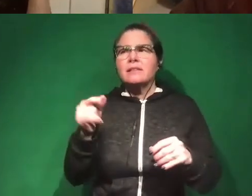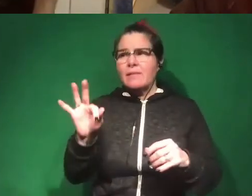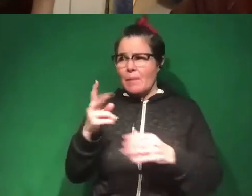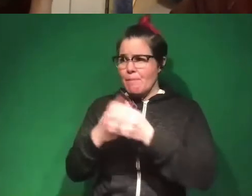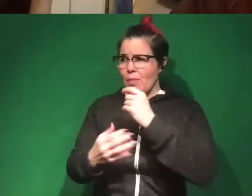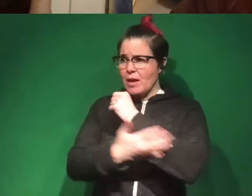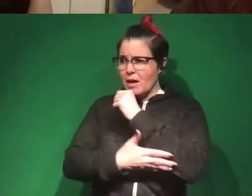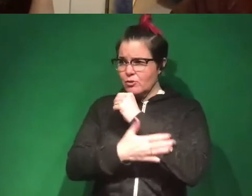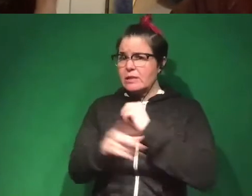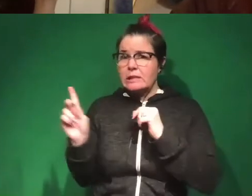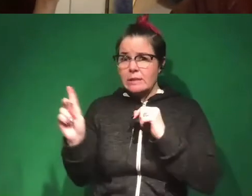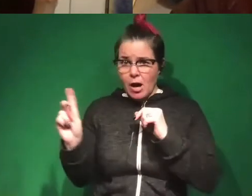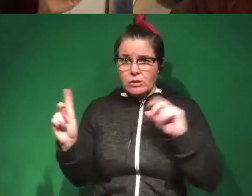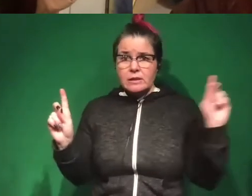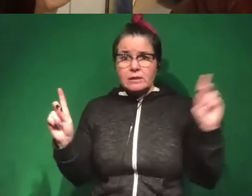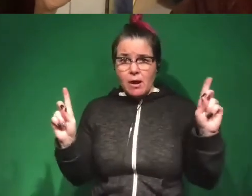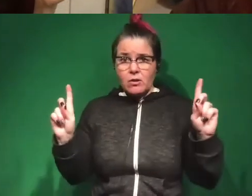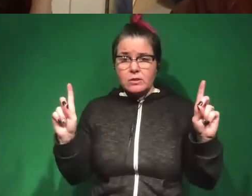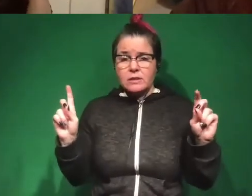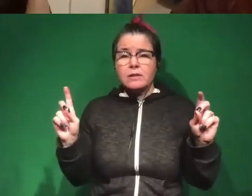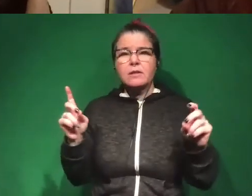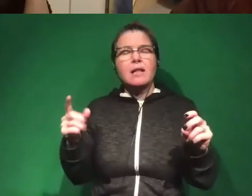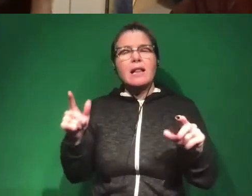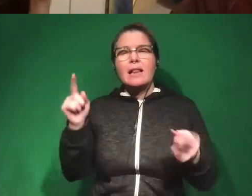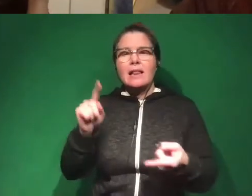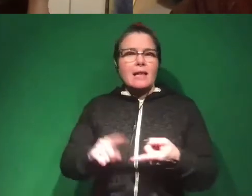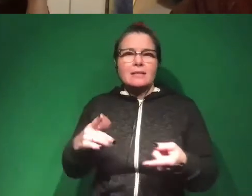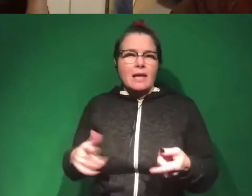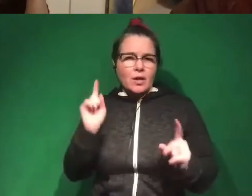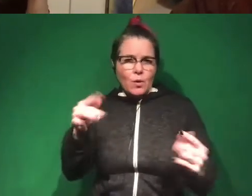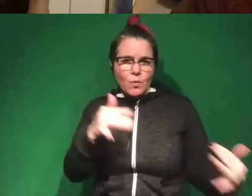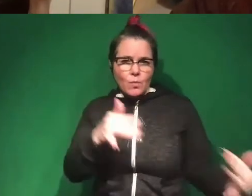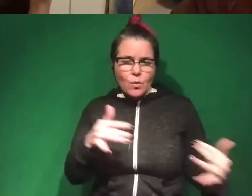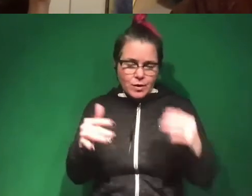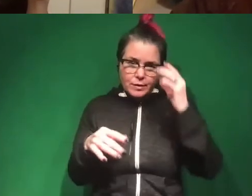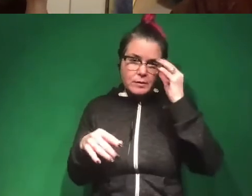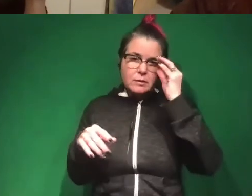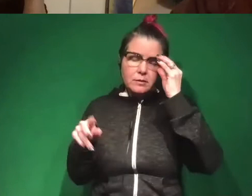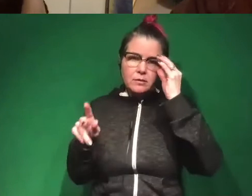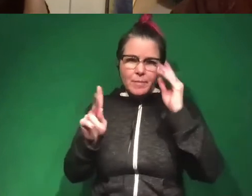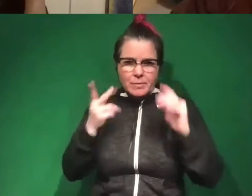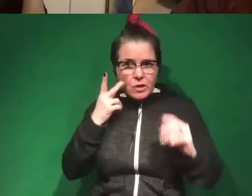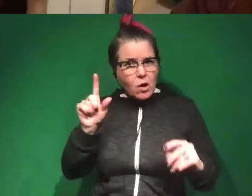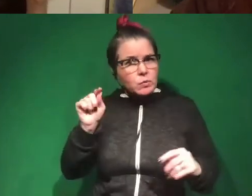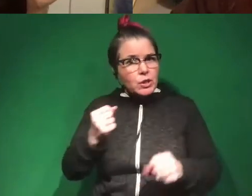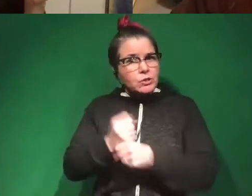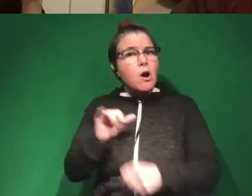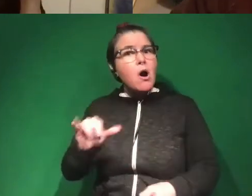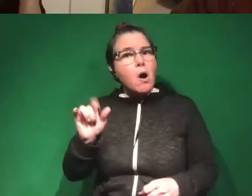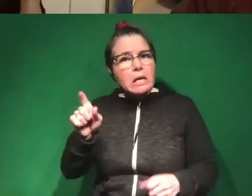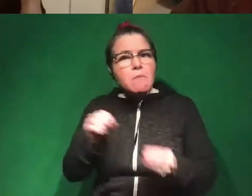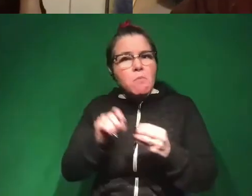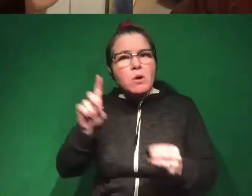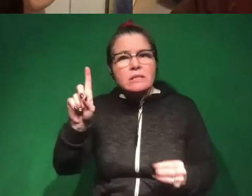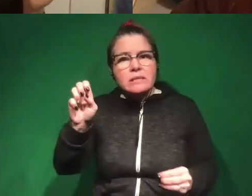democracies, they're less likely to go to war. And so a lot of people saw that, you know, 20 years ago and were like, oh my God, we need more democracies